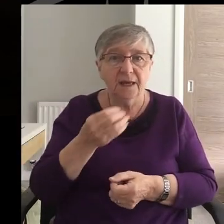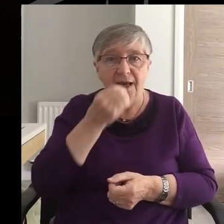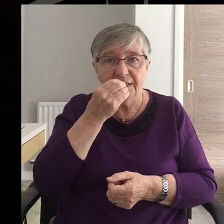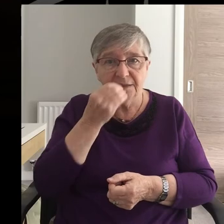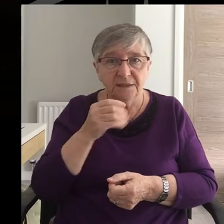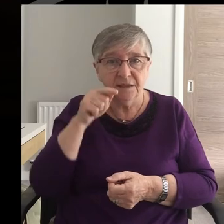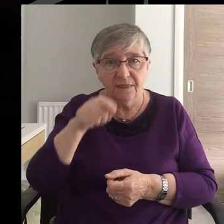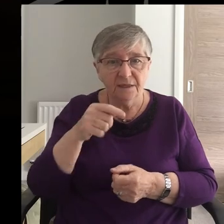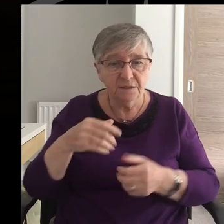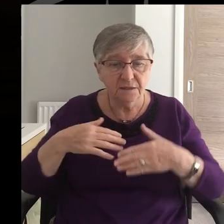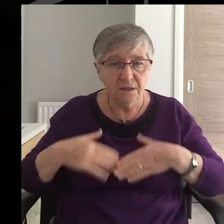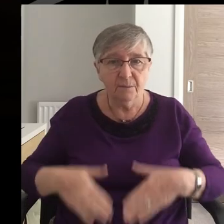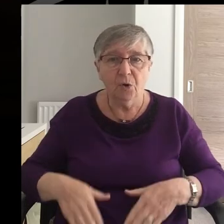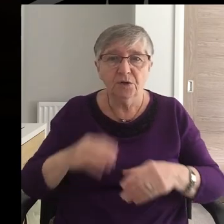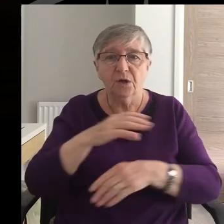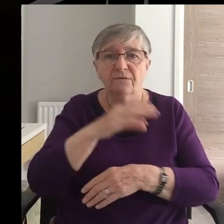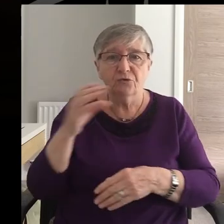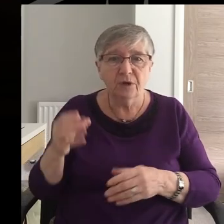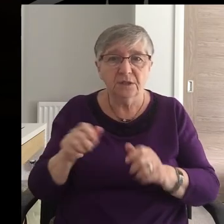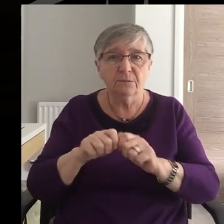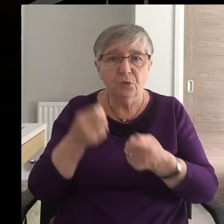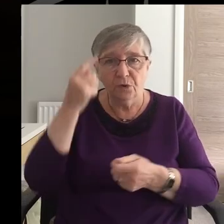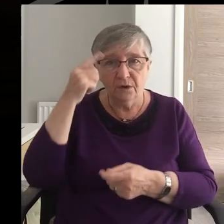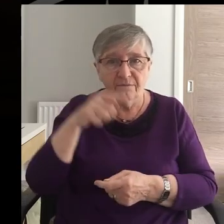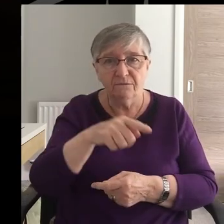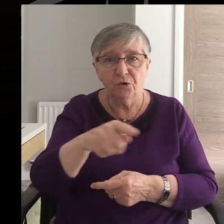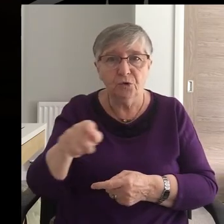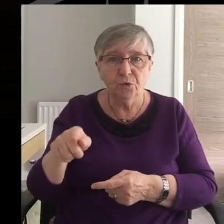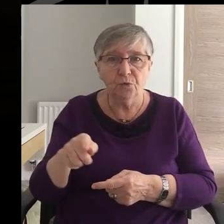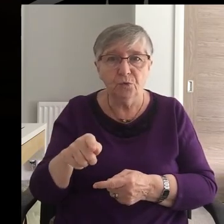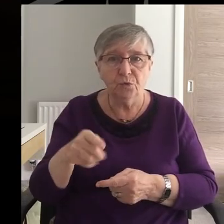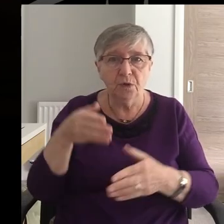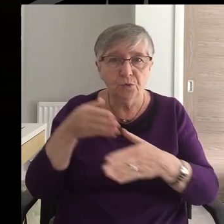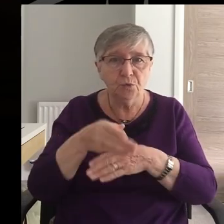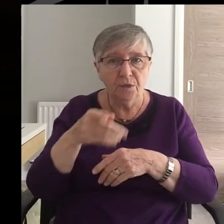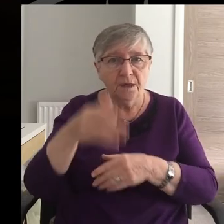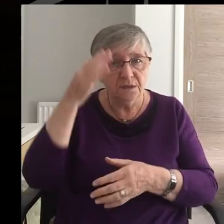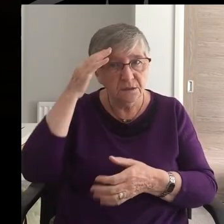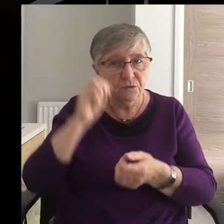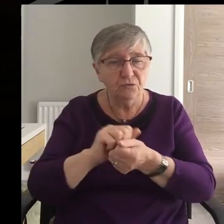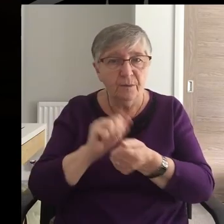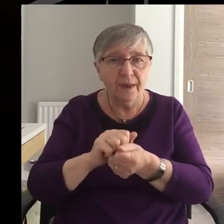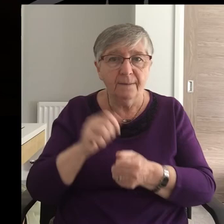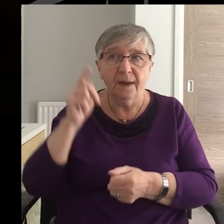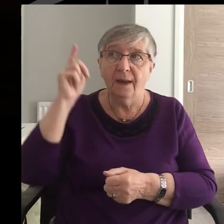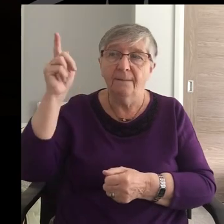This is the body Of Christ Which is broken For you Do this Remembering him